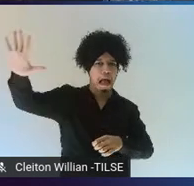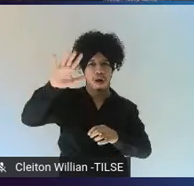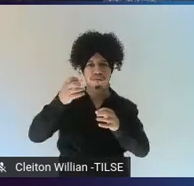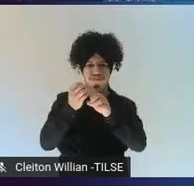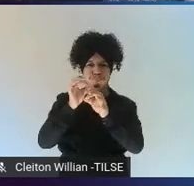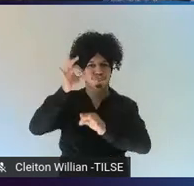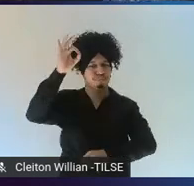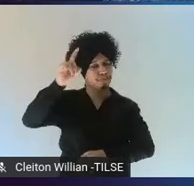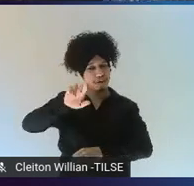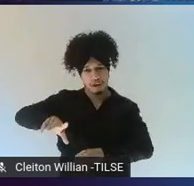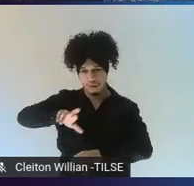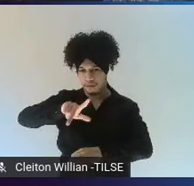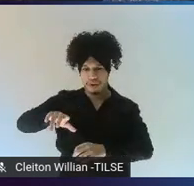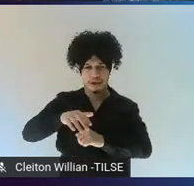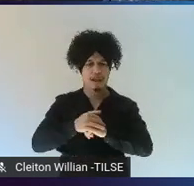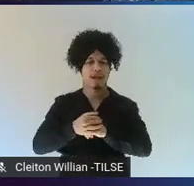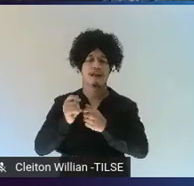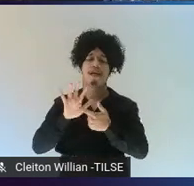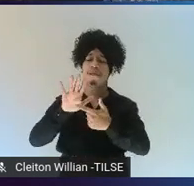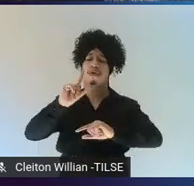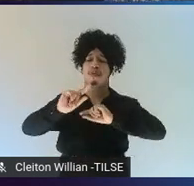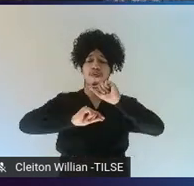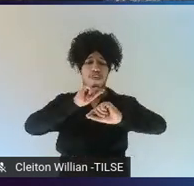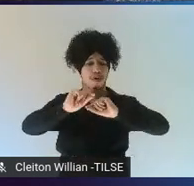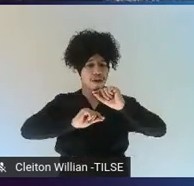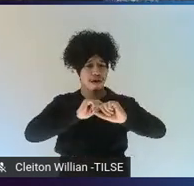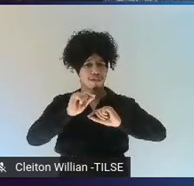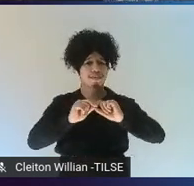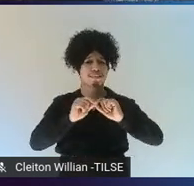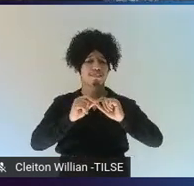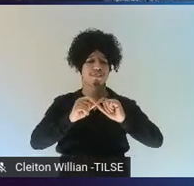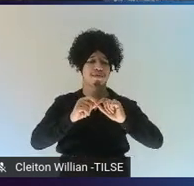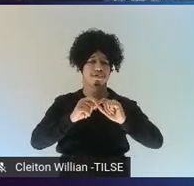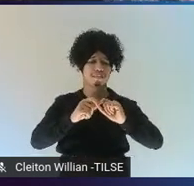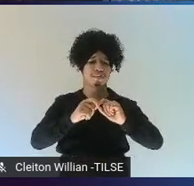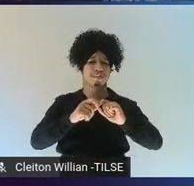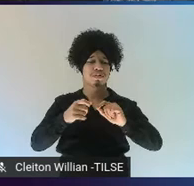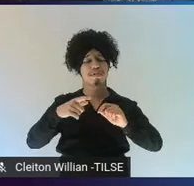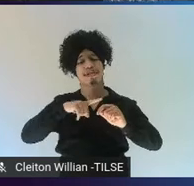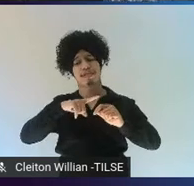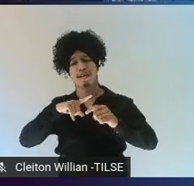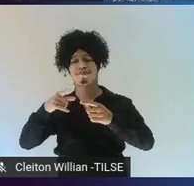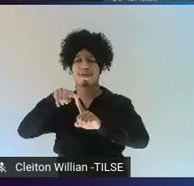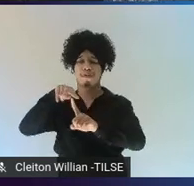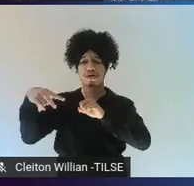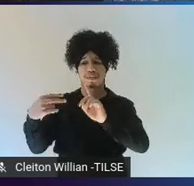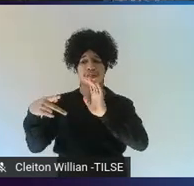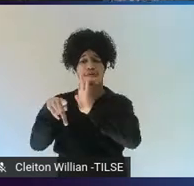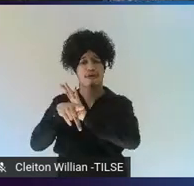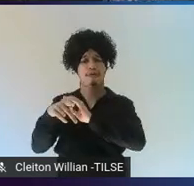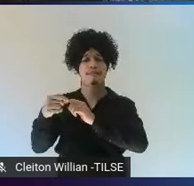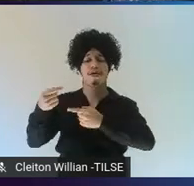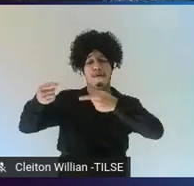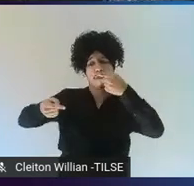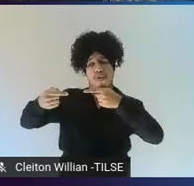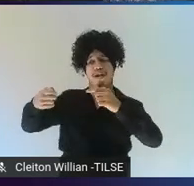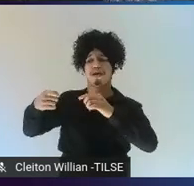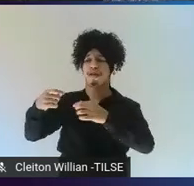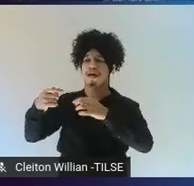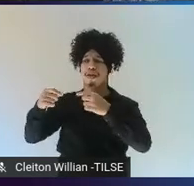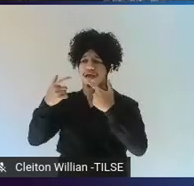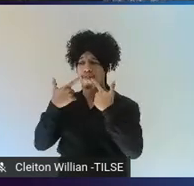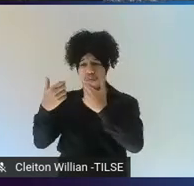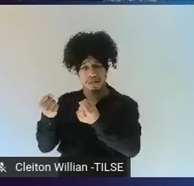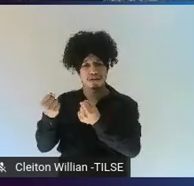both had a lens. They used the lens of language policy. So, that's what they looked at. And they may not have